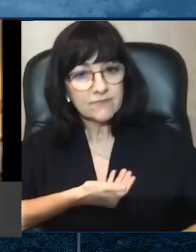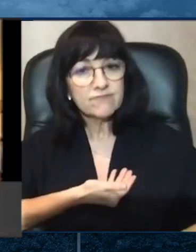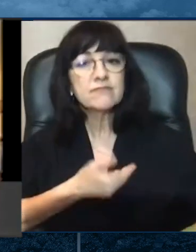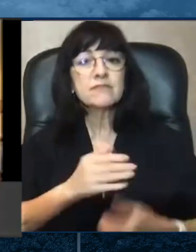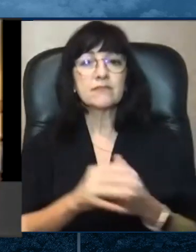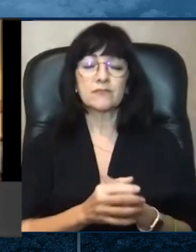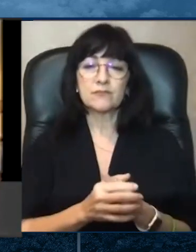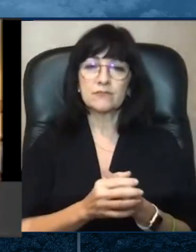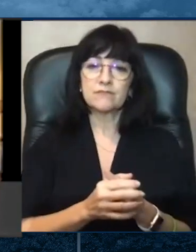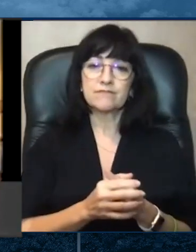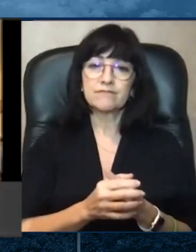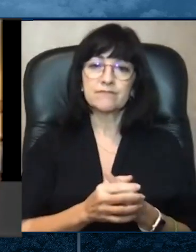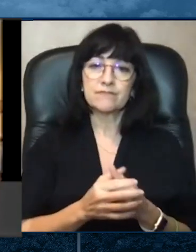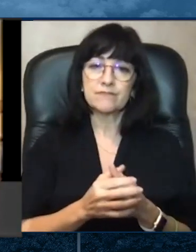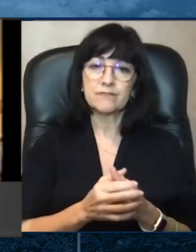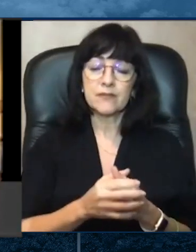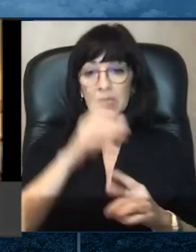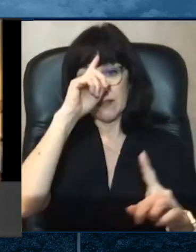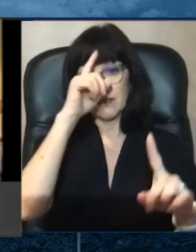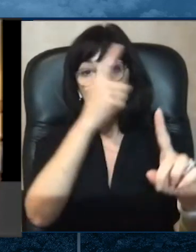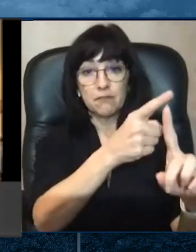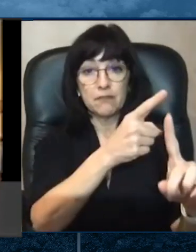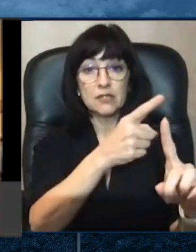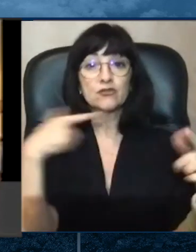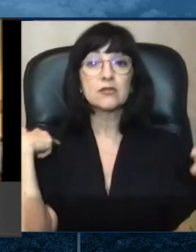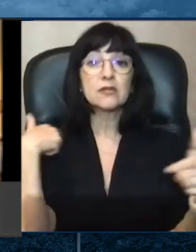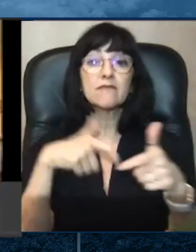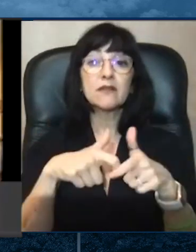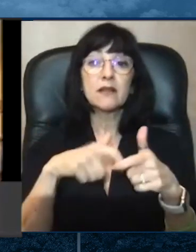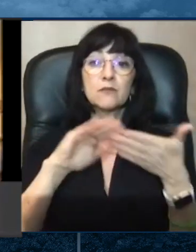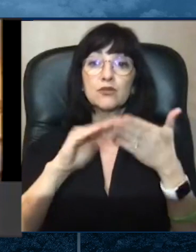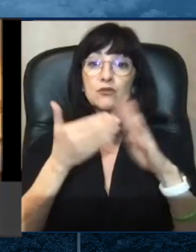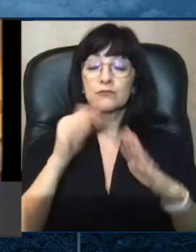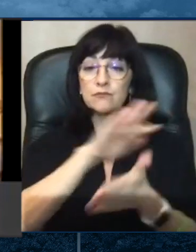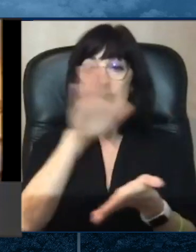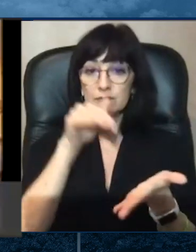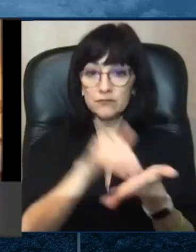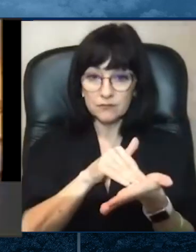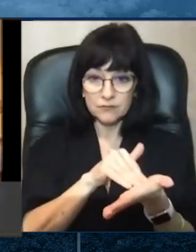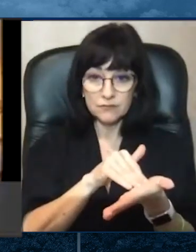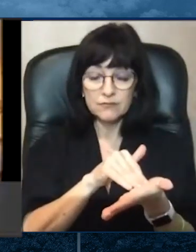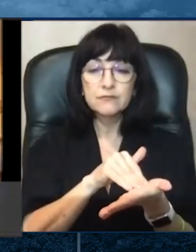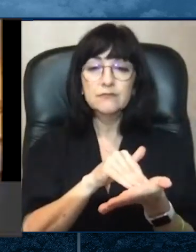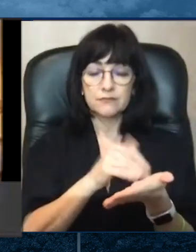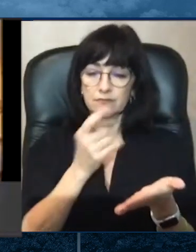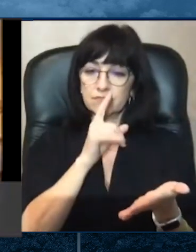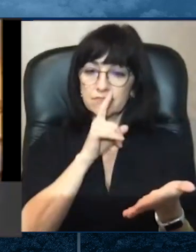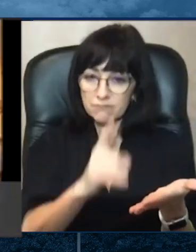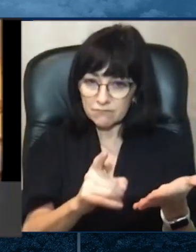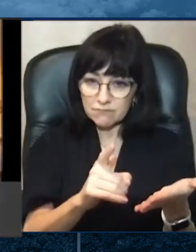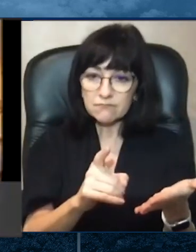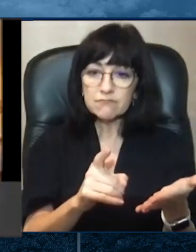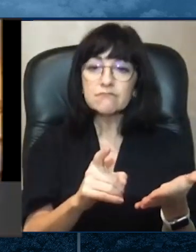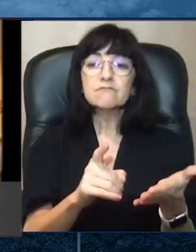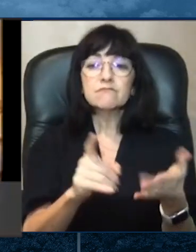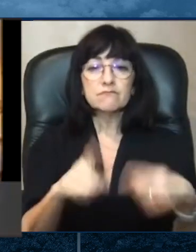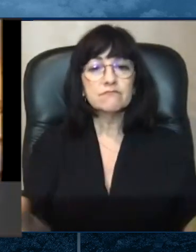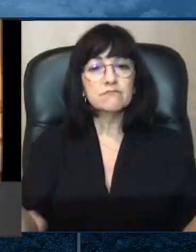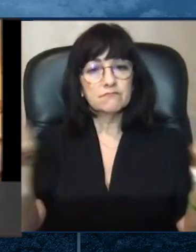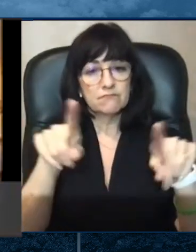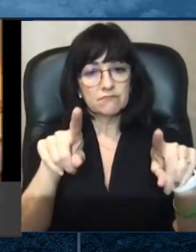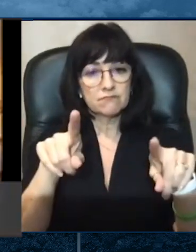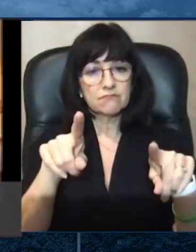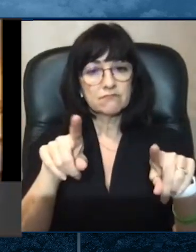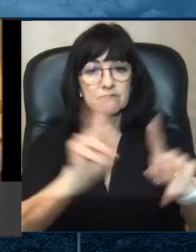Centro Latinoamericano es empoderar a la comunidad latina a través de la educación, la